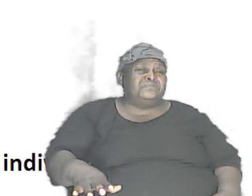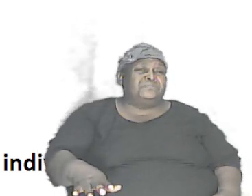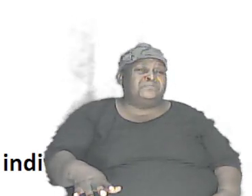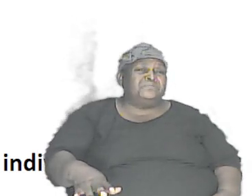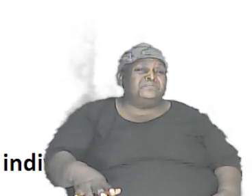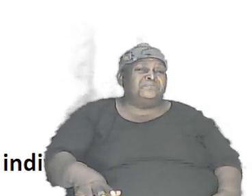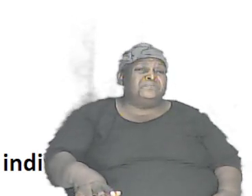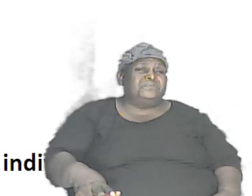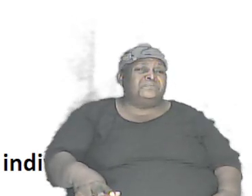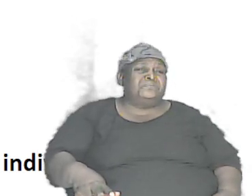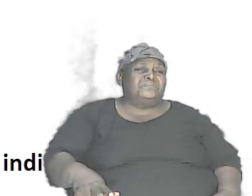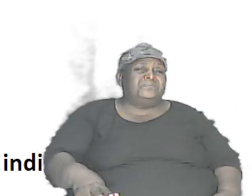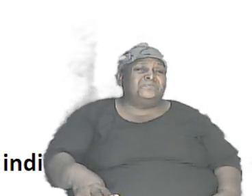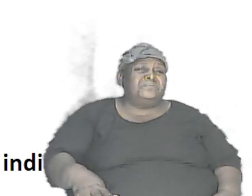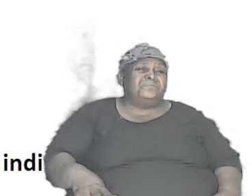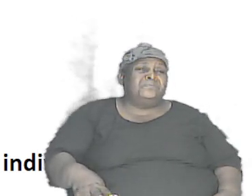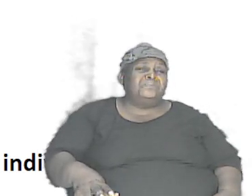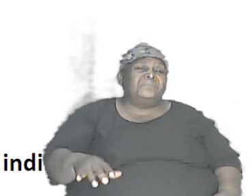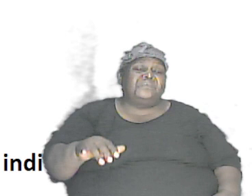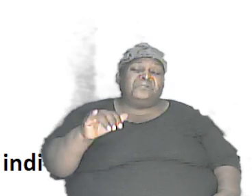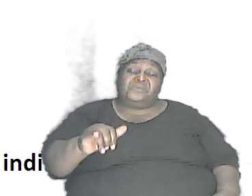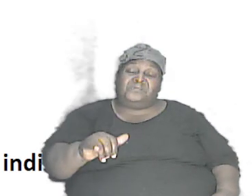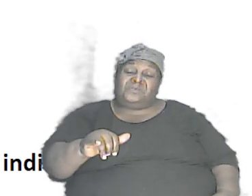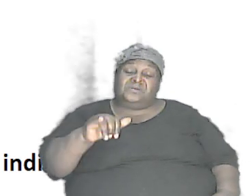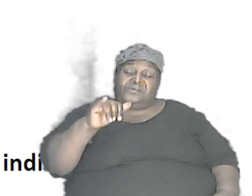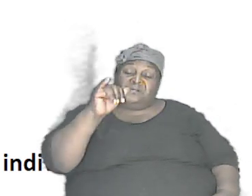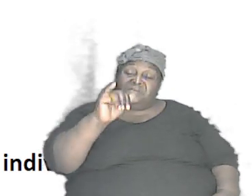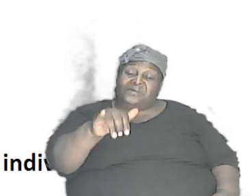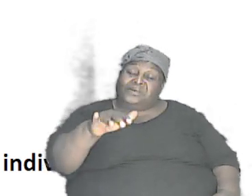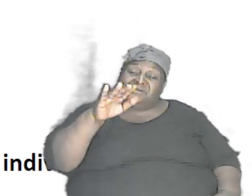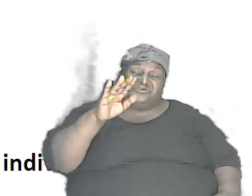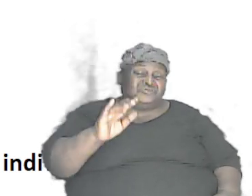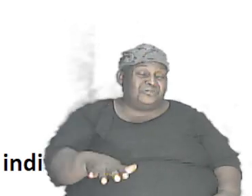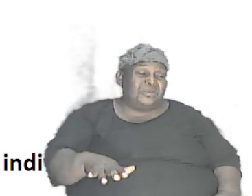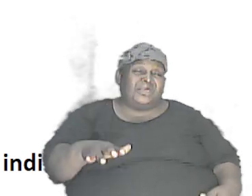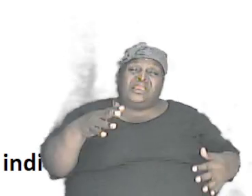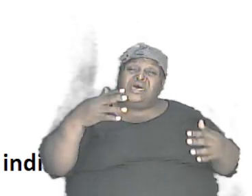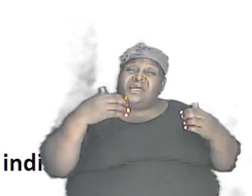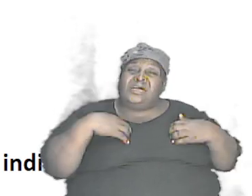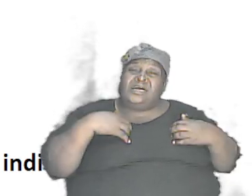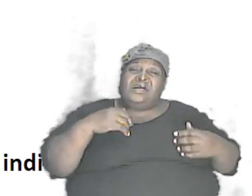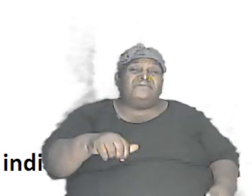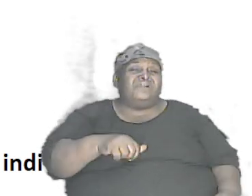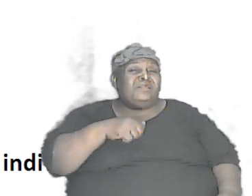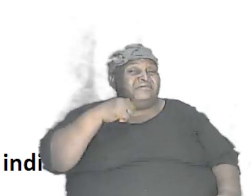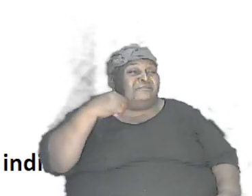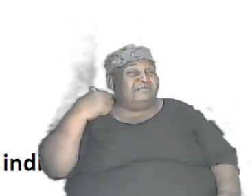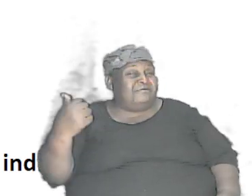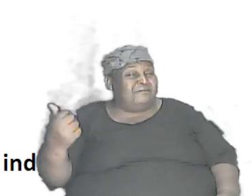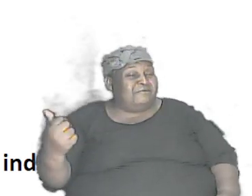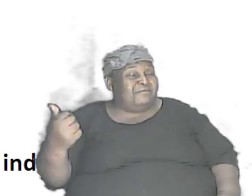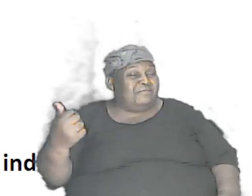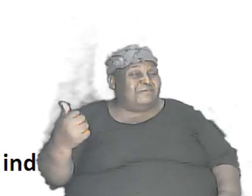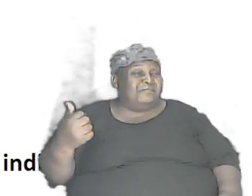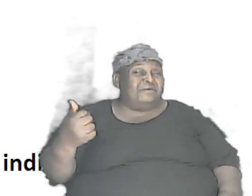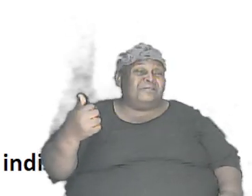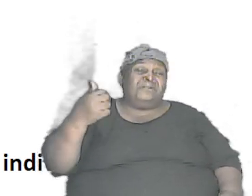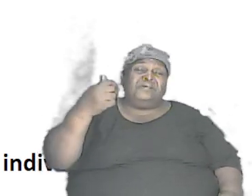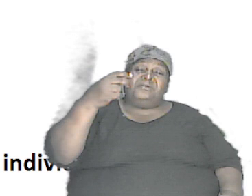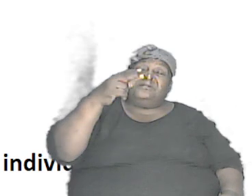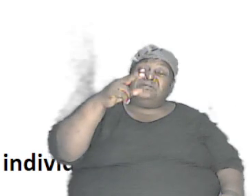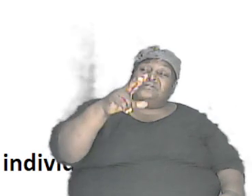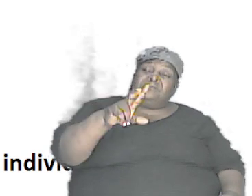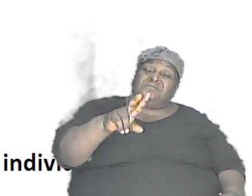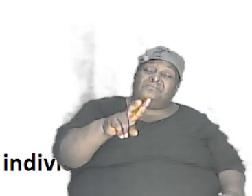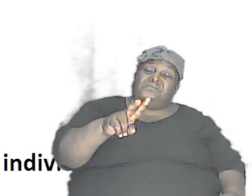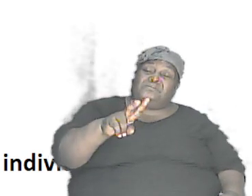indicated that they did, and that child now could have another set. They could have